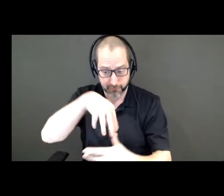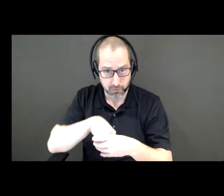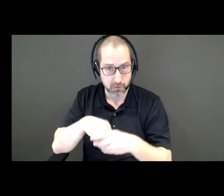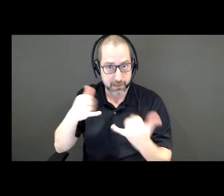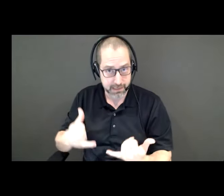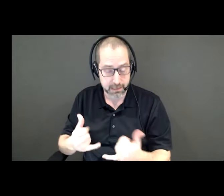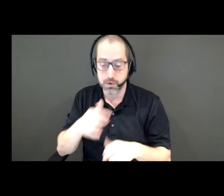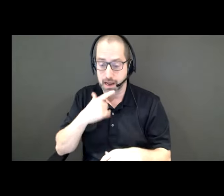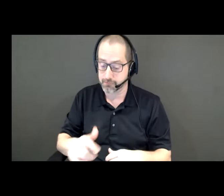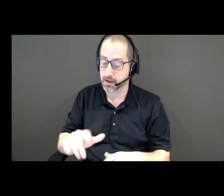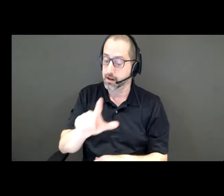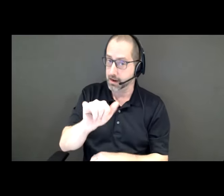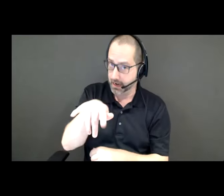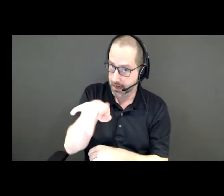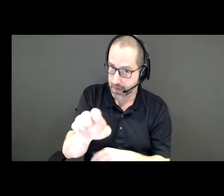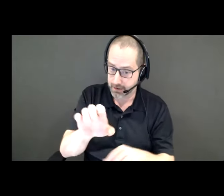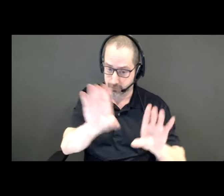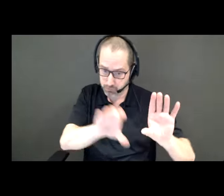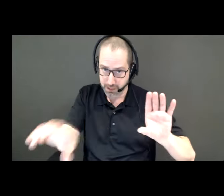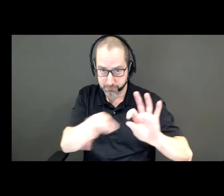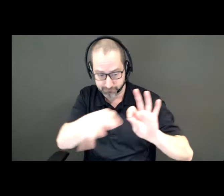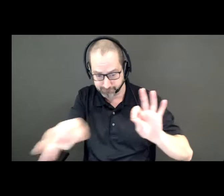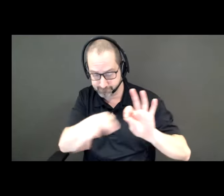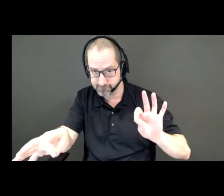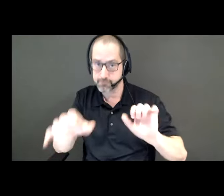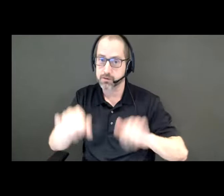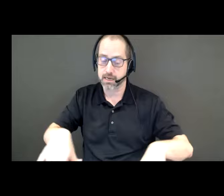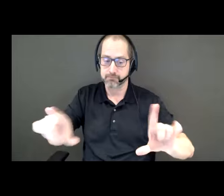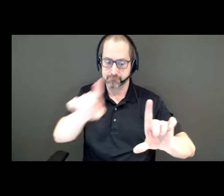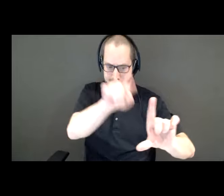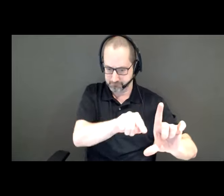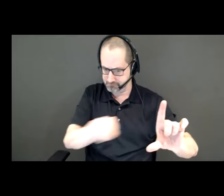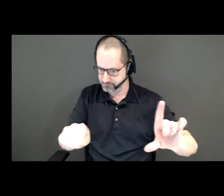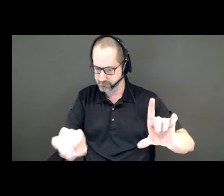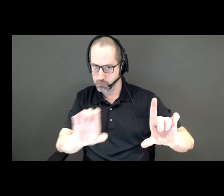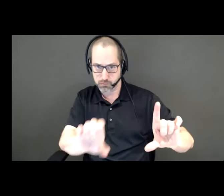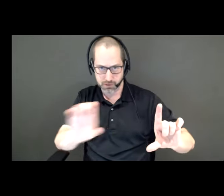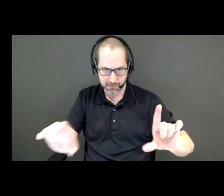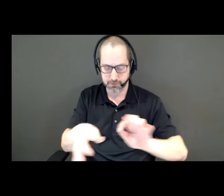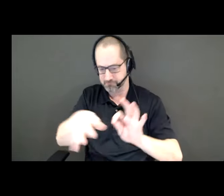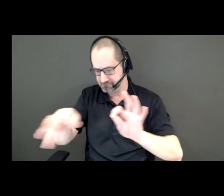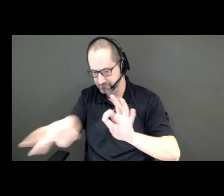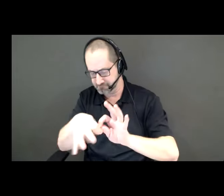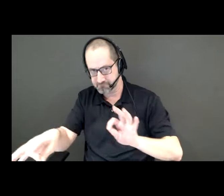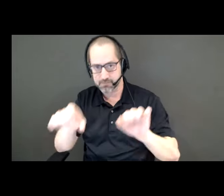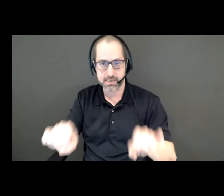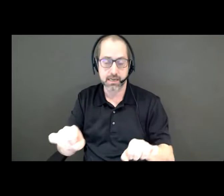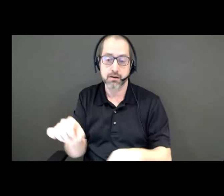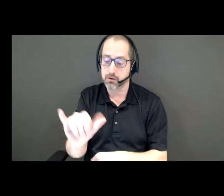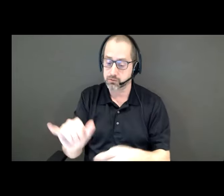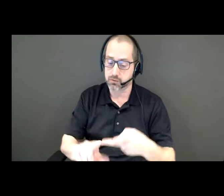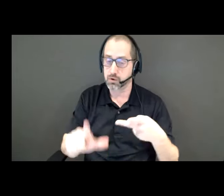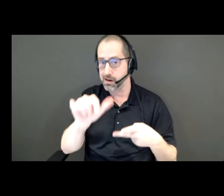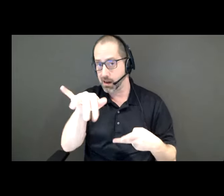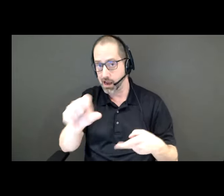transcriptions that can be enabled by clicking on the closed captioning button at the bottom of your screen, as well as live ASL